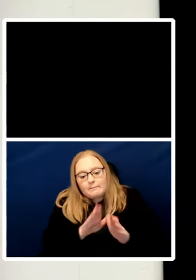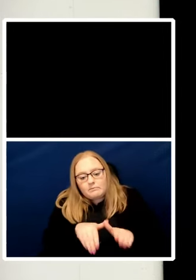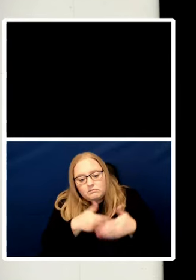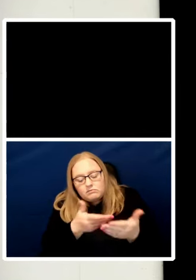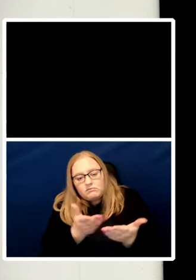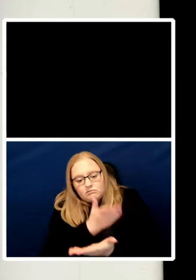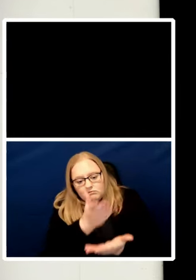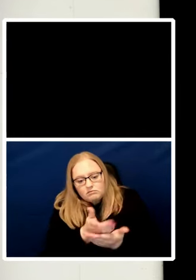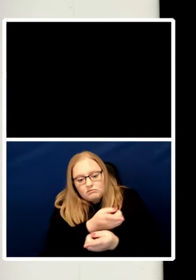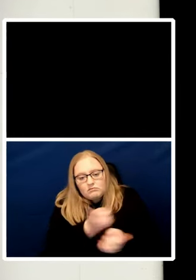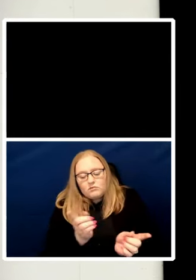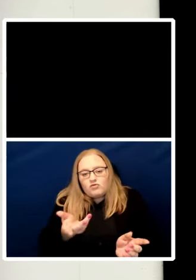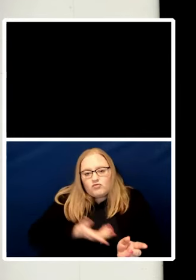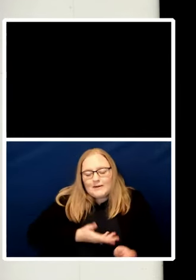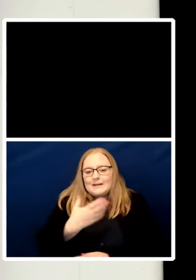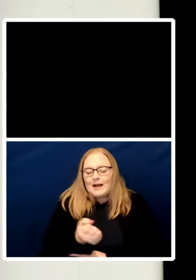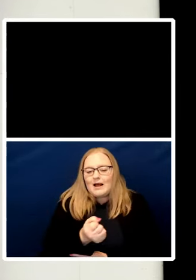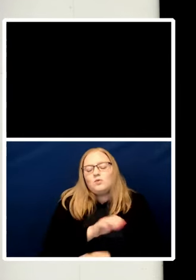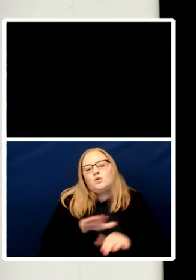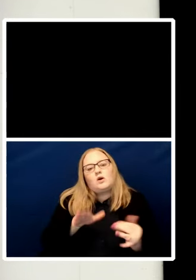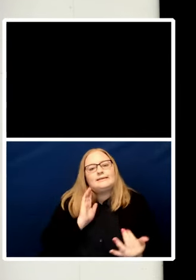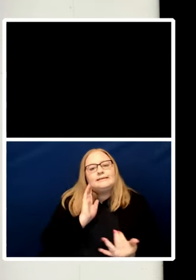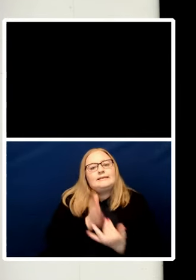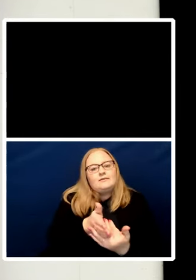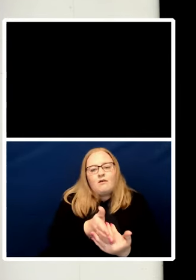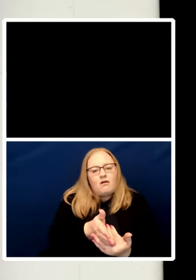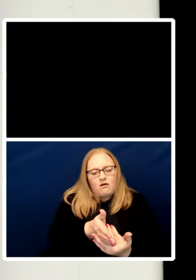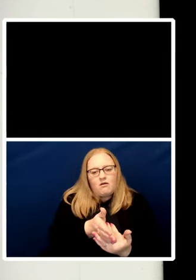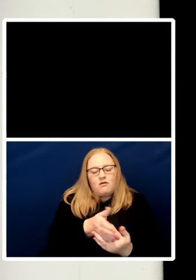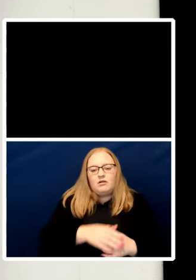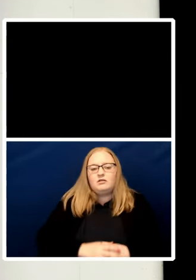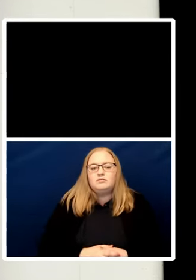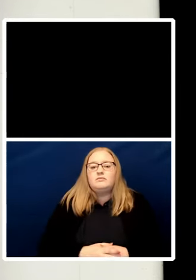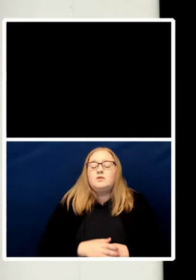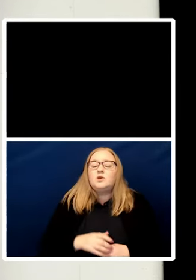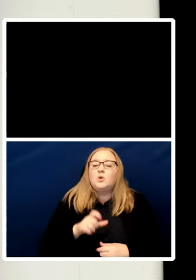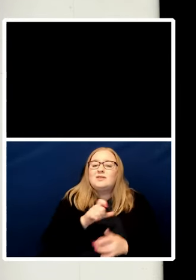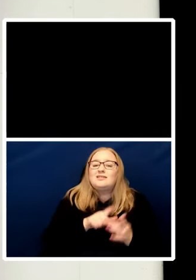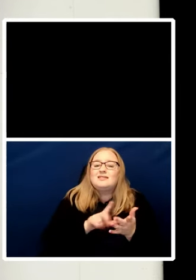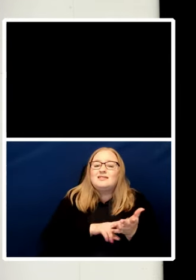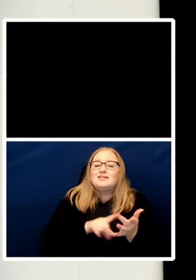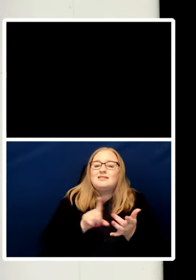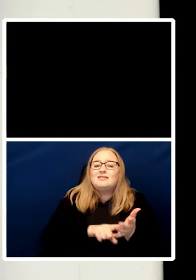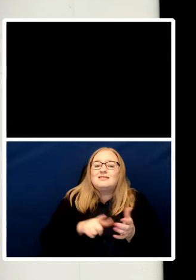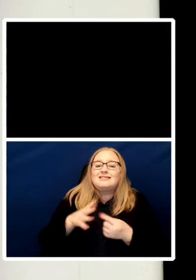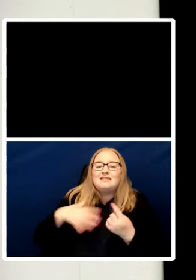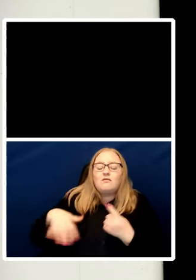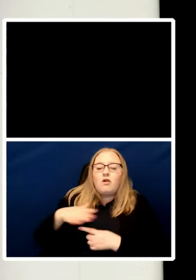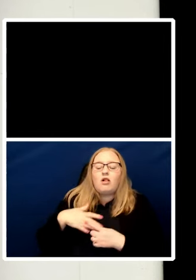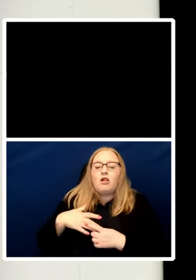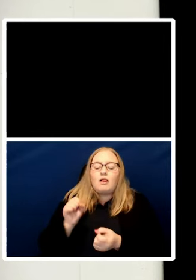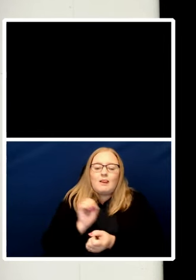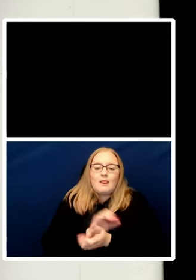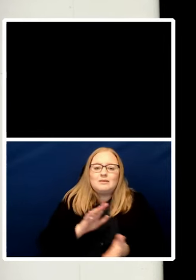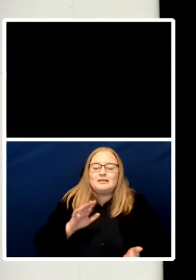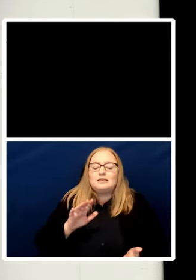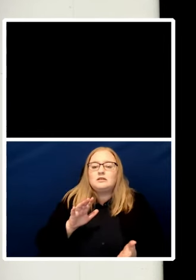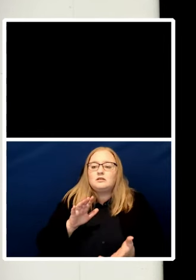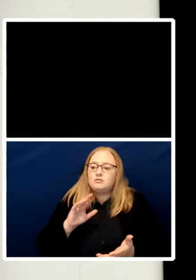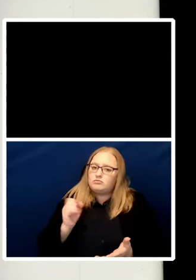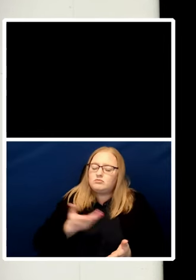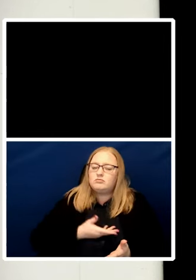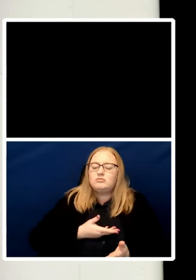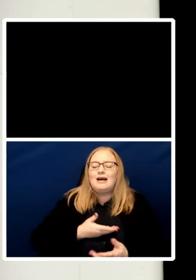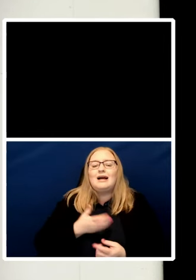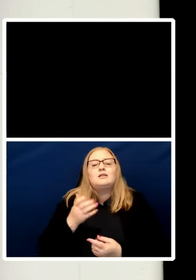and political liberties are essential to democratic life as are social, economic, and cultural rights to any